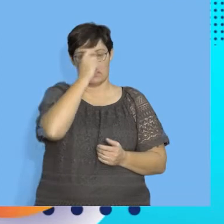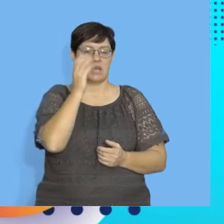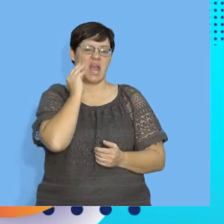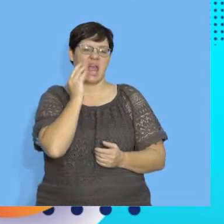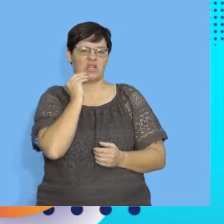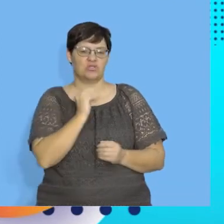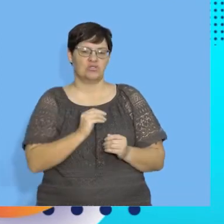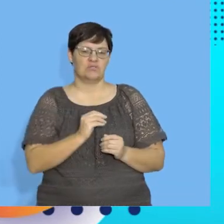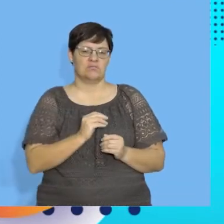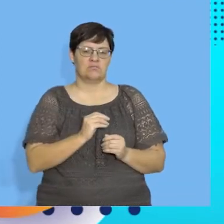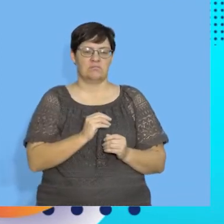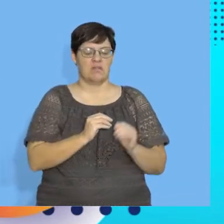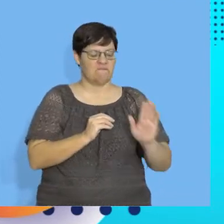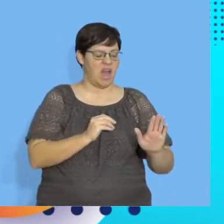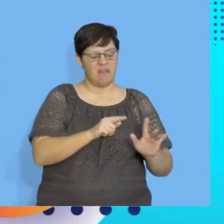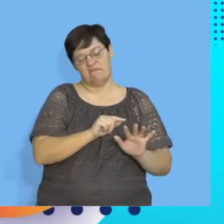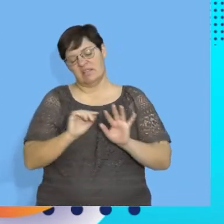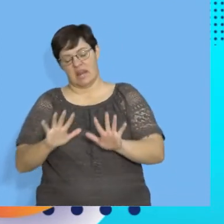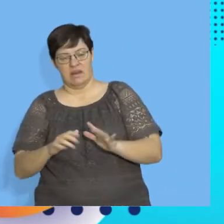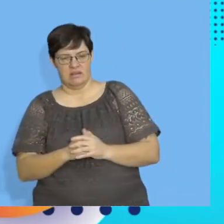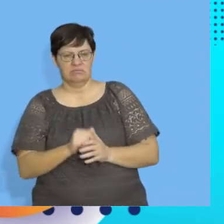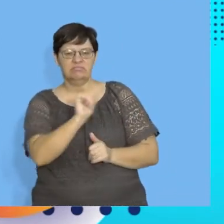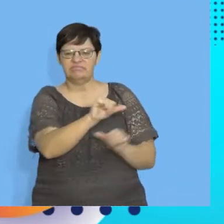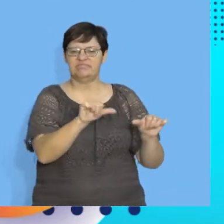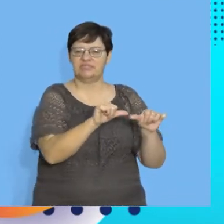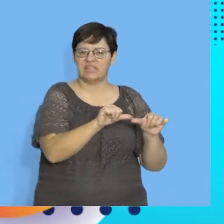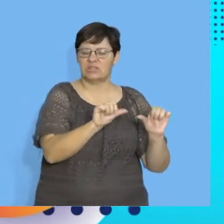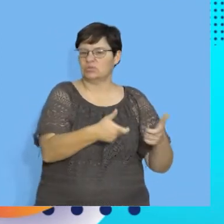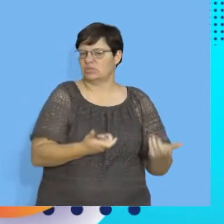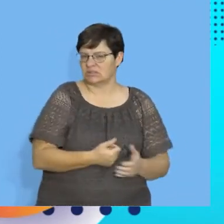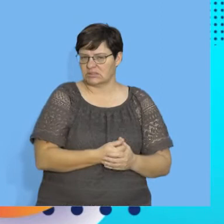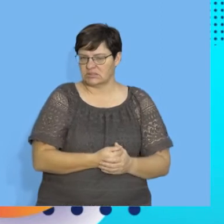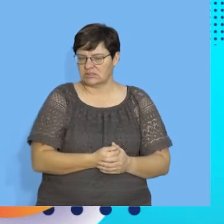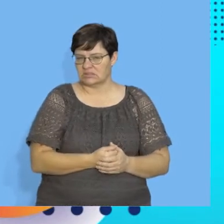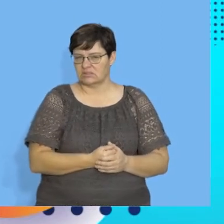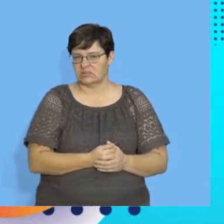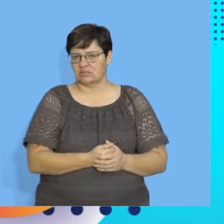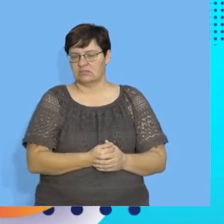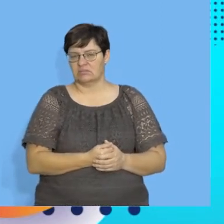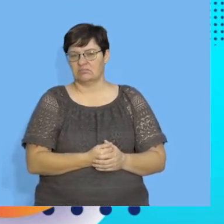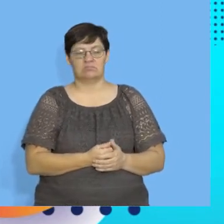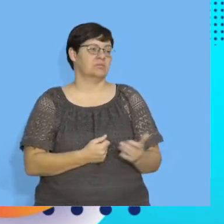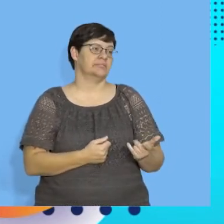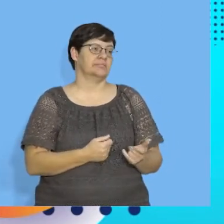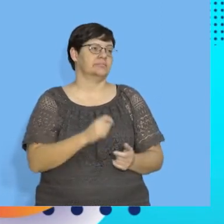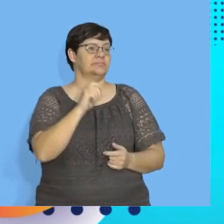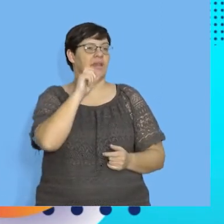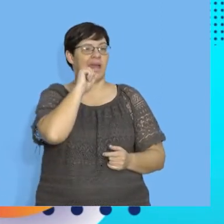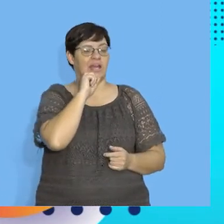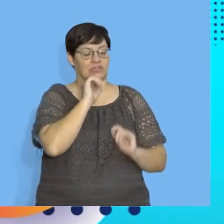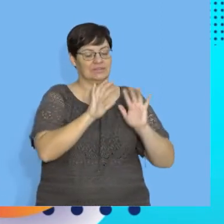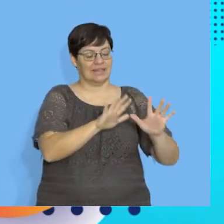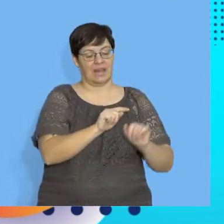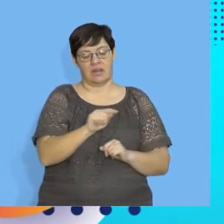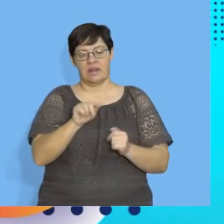10 and 5. What is their shoe size? Boys between 10 and 15.